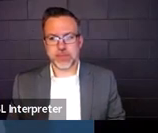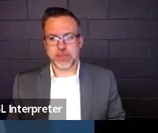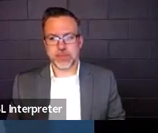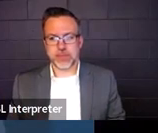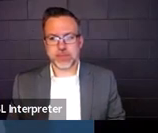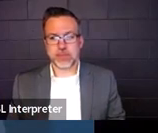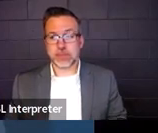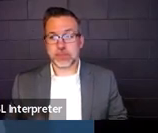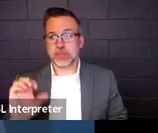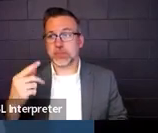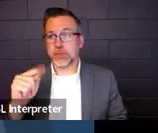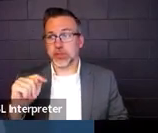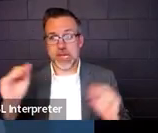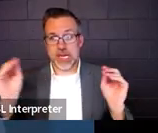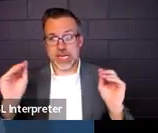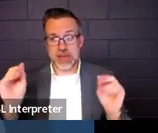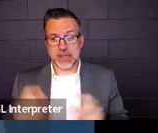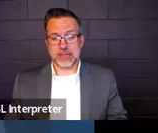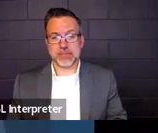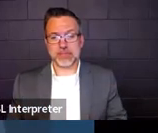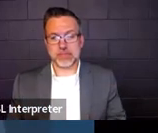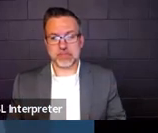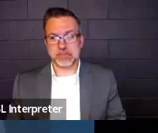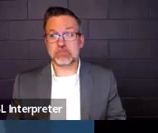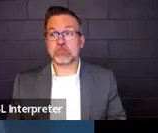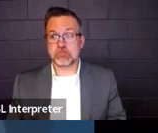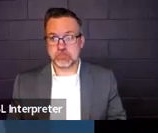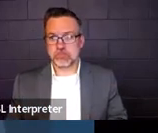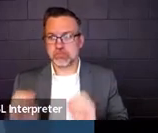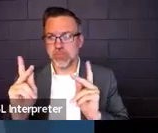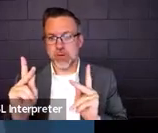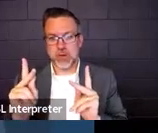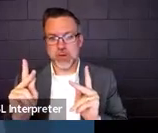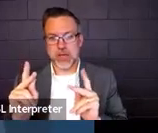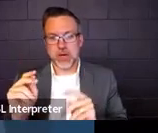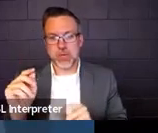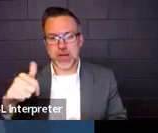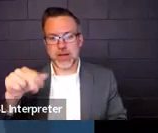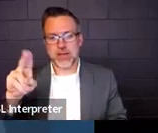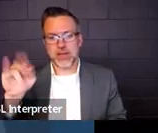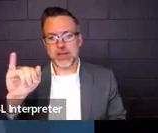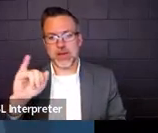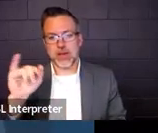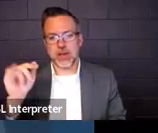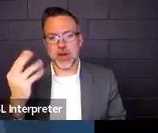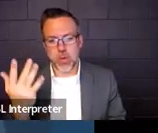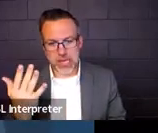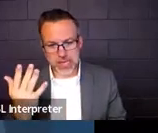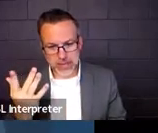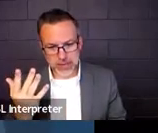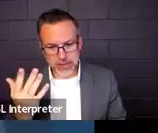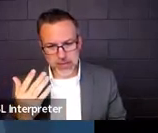Something in chat still. All right. We got another quiz then. Oh, wait a minute.